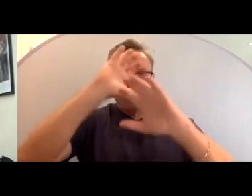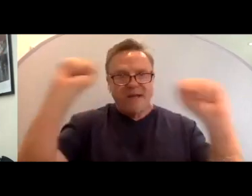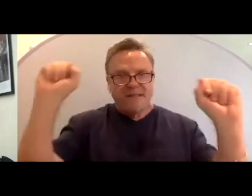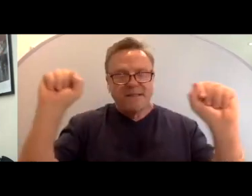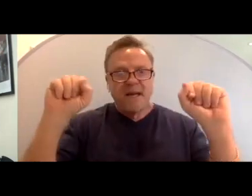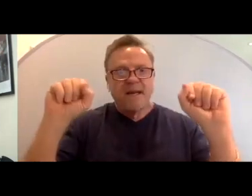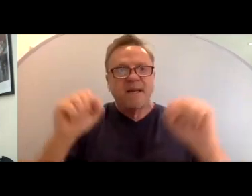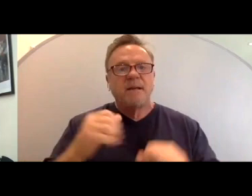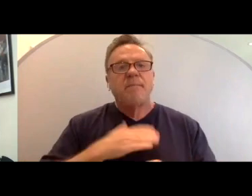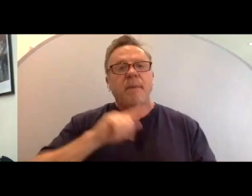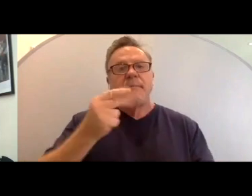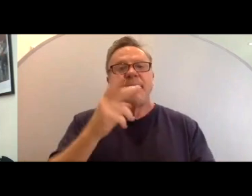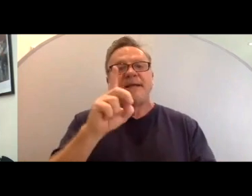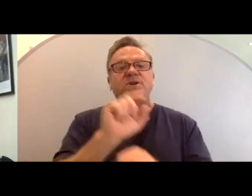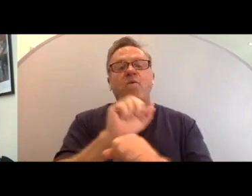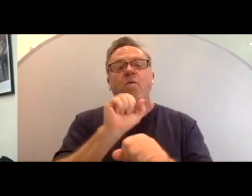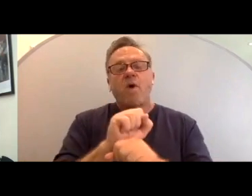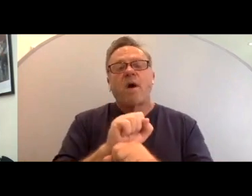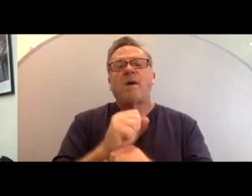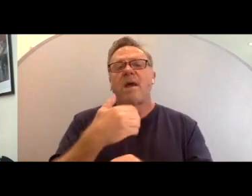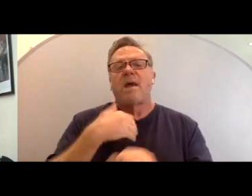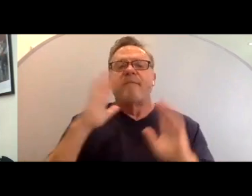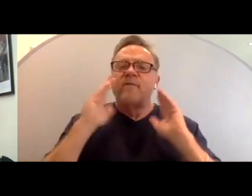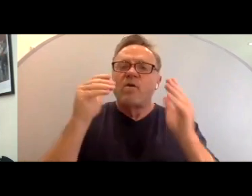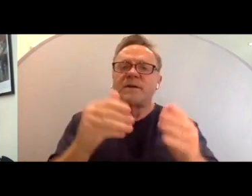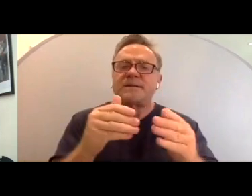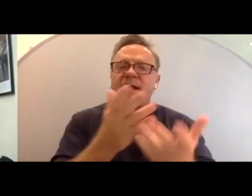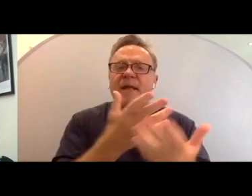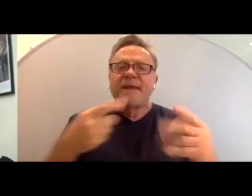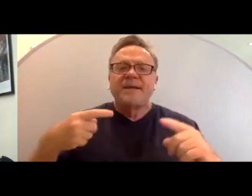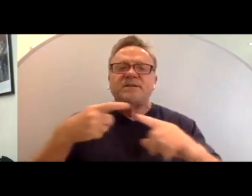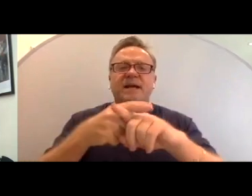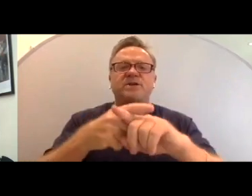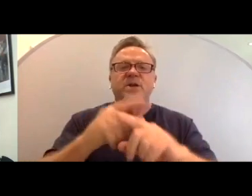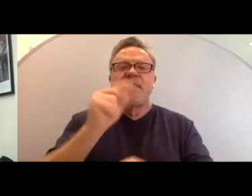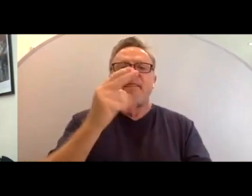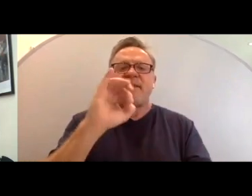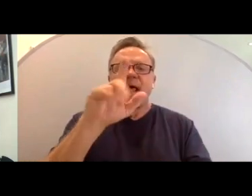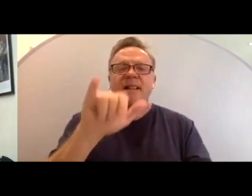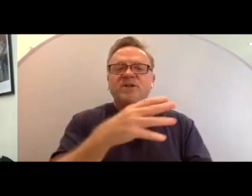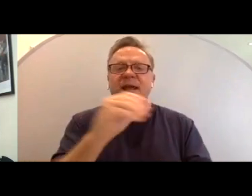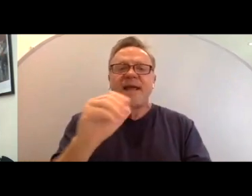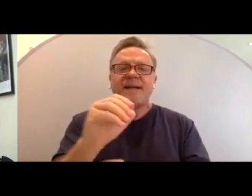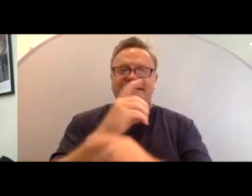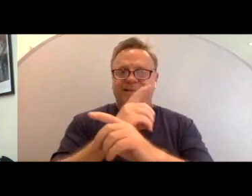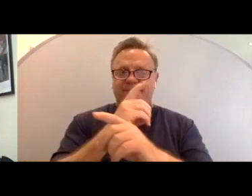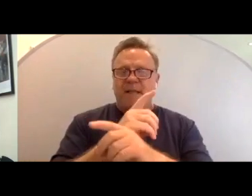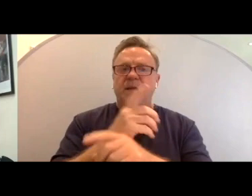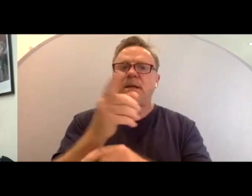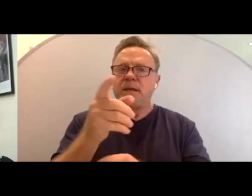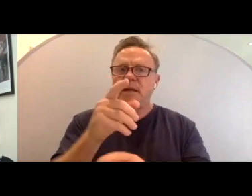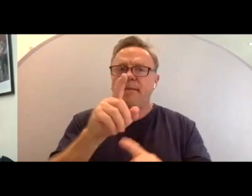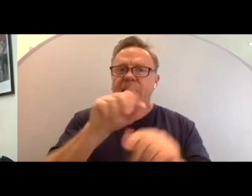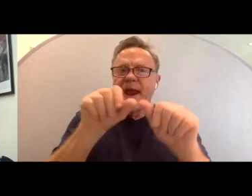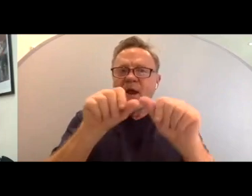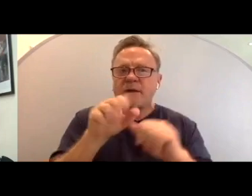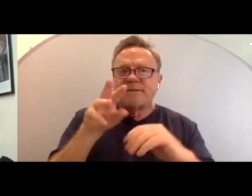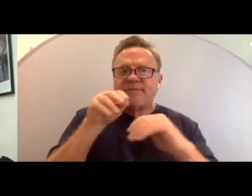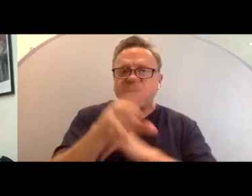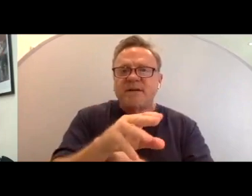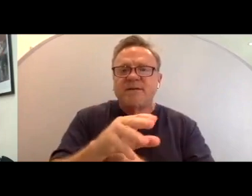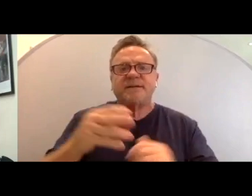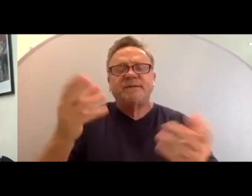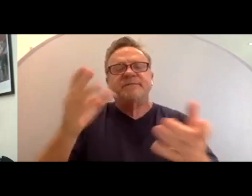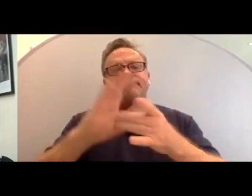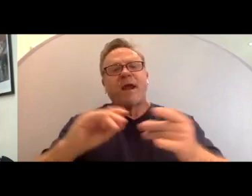My PhD work has a focus on the intersection of theology and disability, particularly in the areas of the influence of narratives